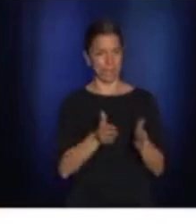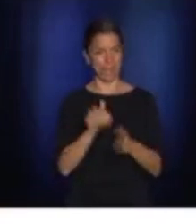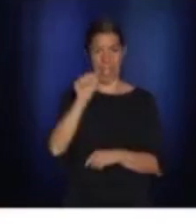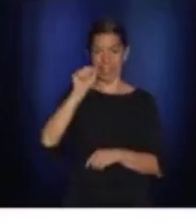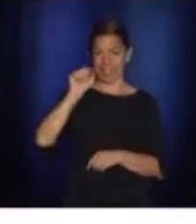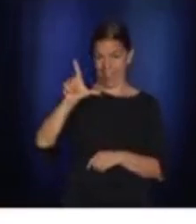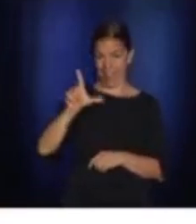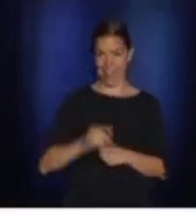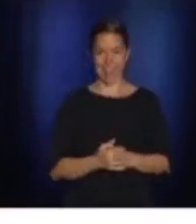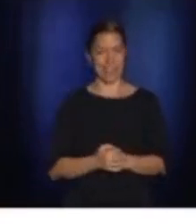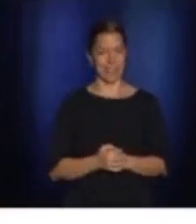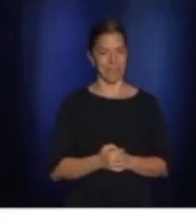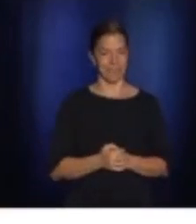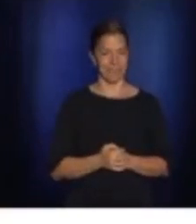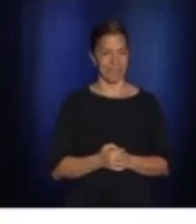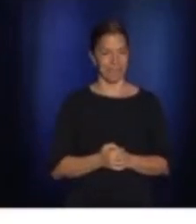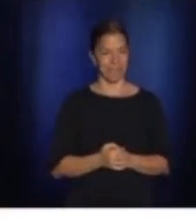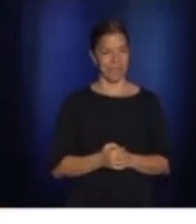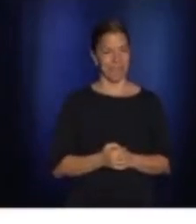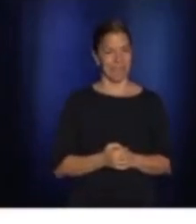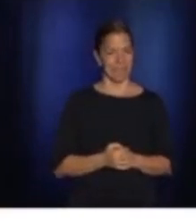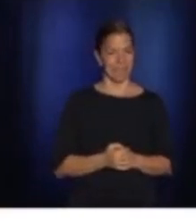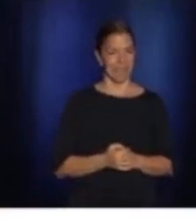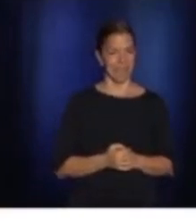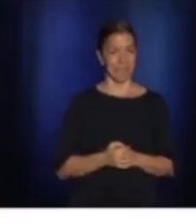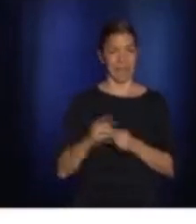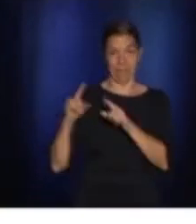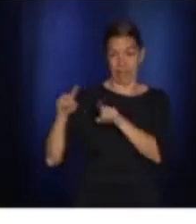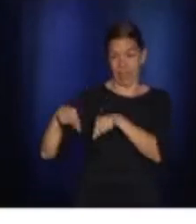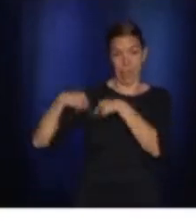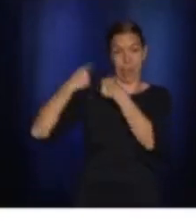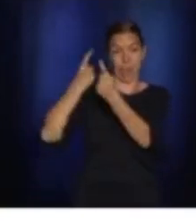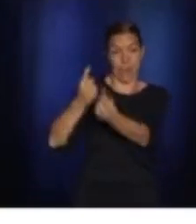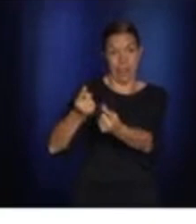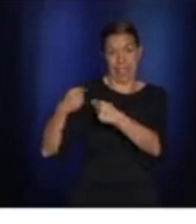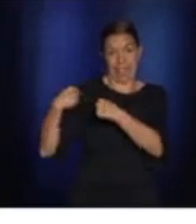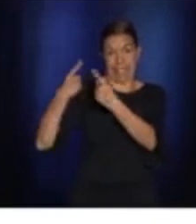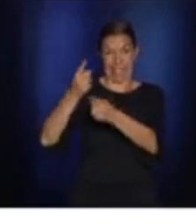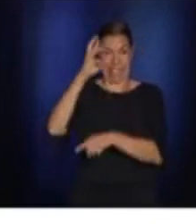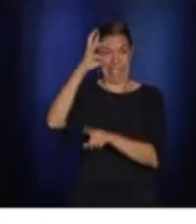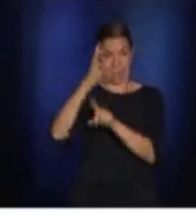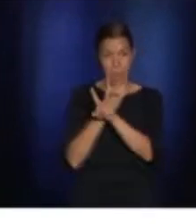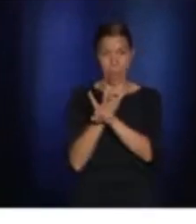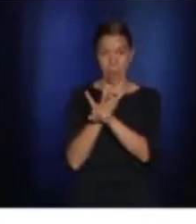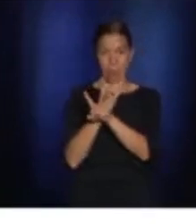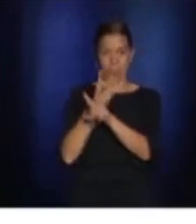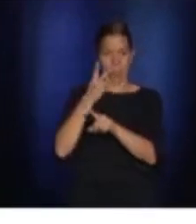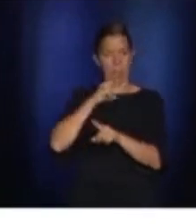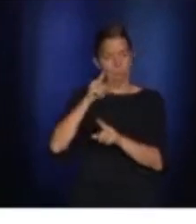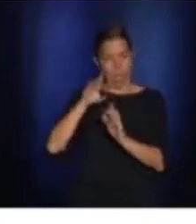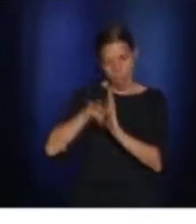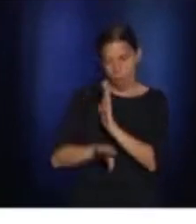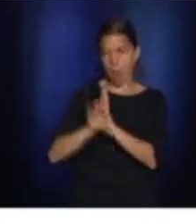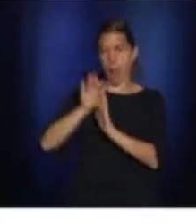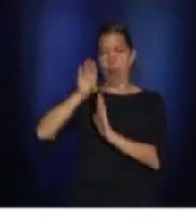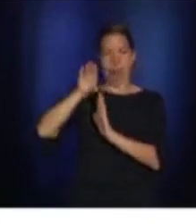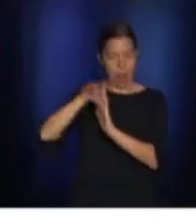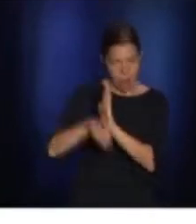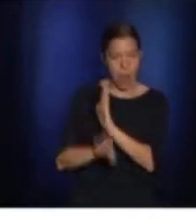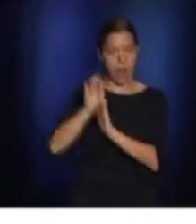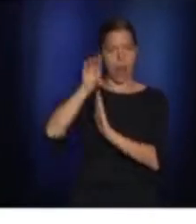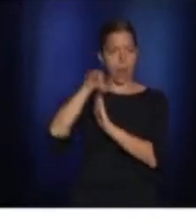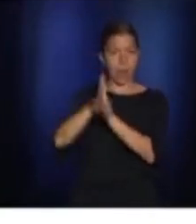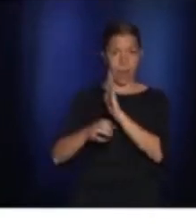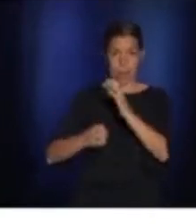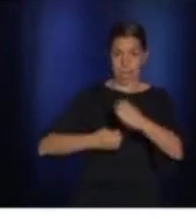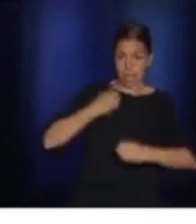In the last six months, we're passed through a roller coaster of emotions. We fought the battle